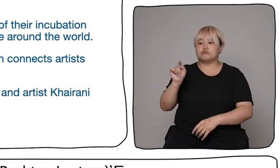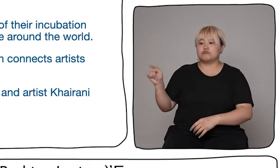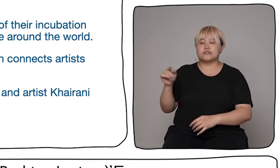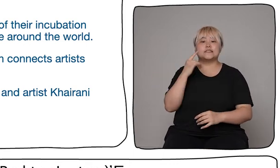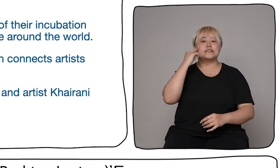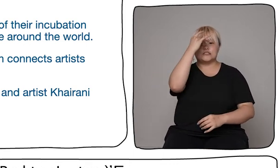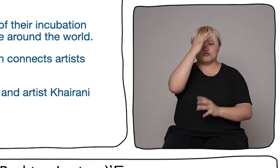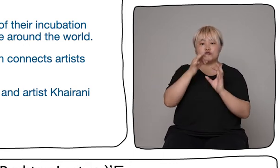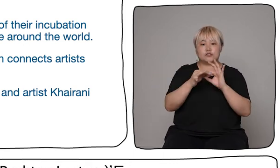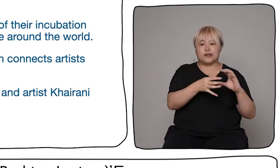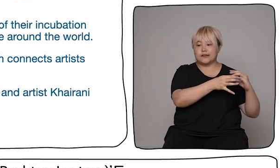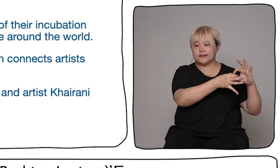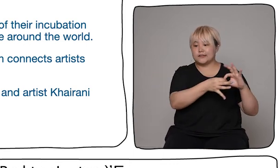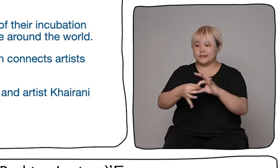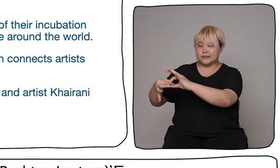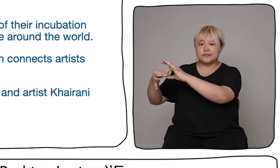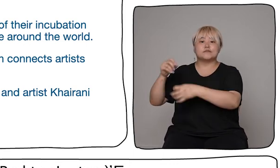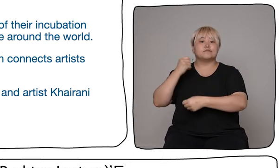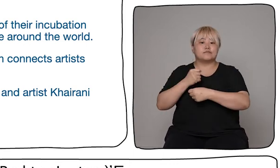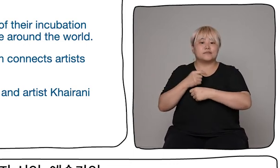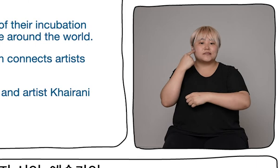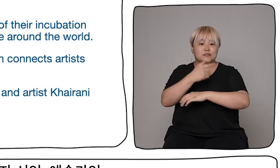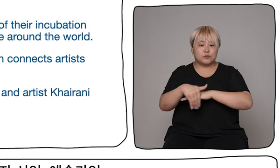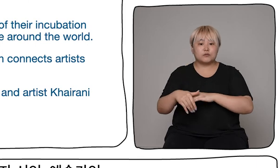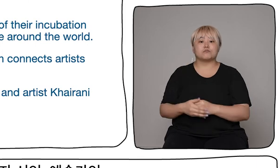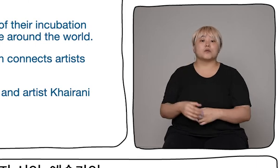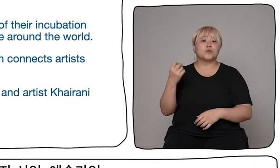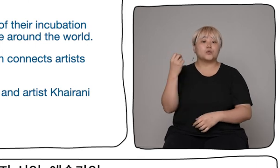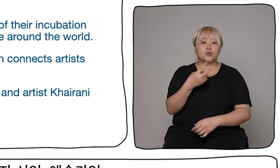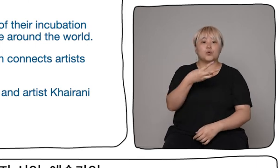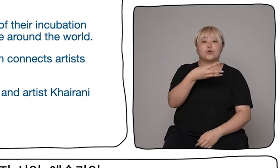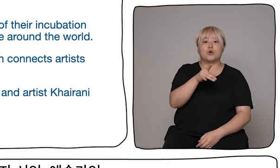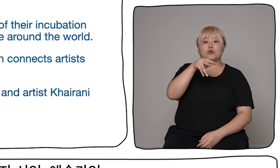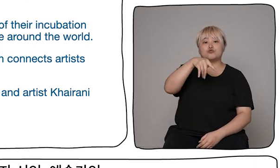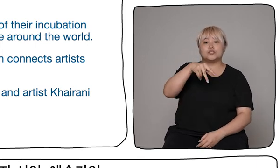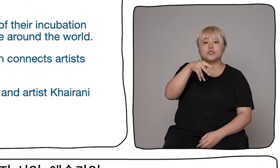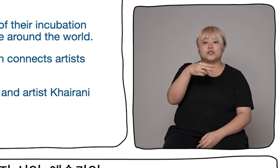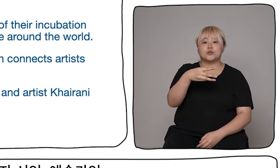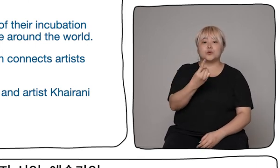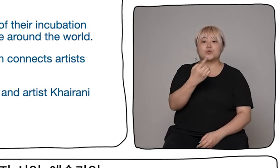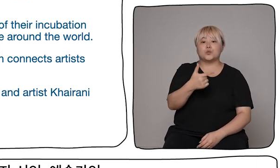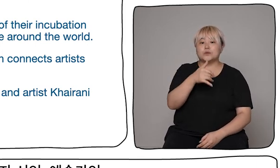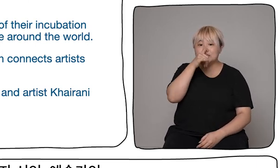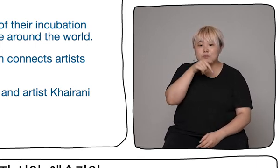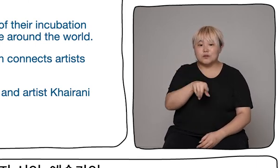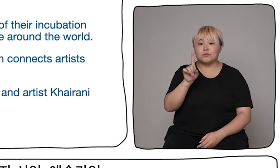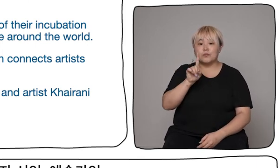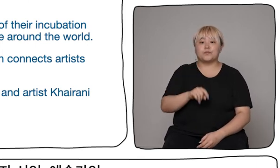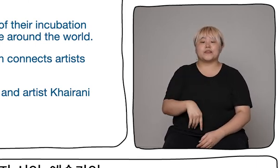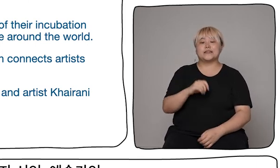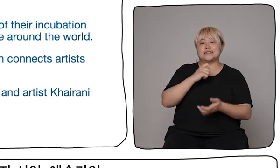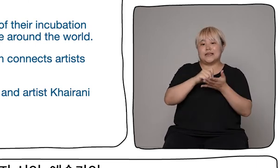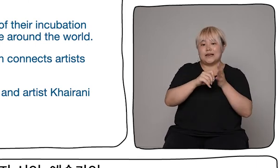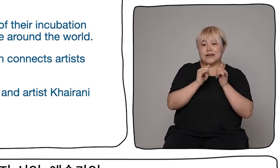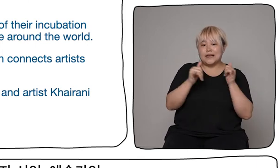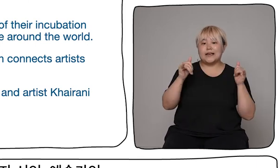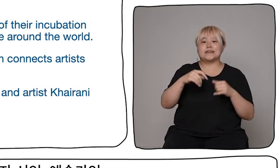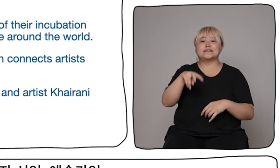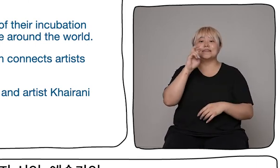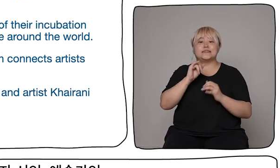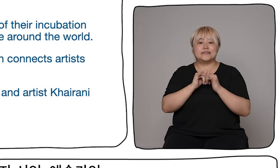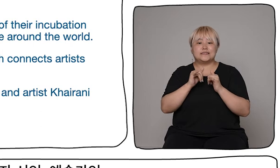And of course, every two years we have the Rushton Lecture, as I said, and this year's Rushton Lecture will be given by writer, poet and artist Kairani